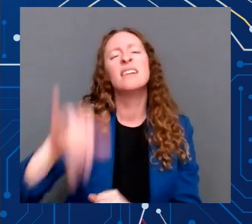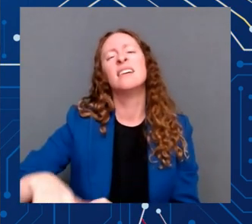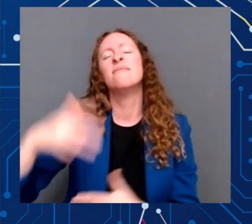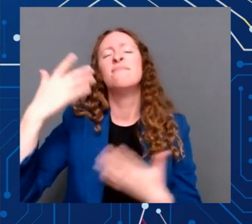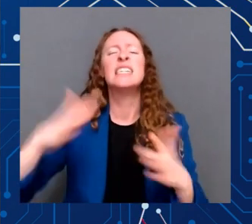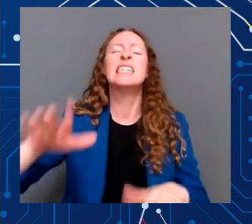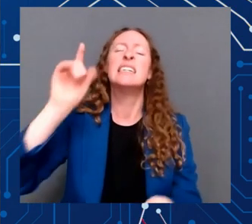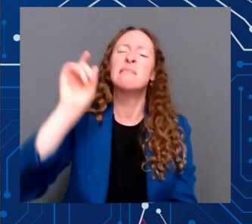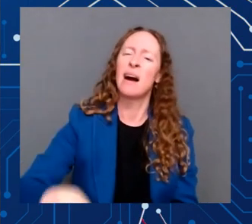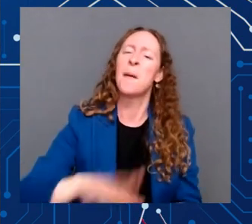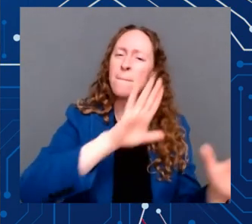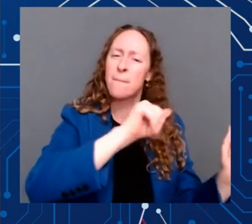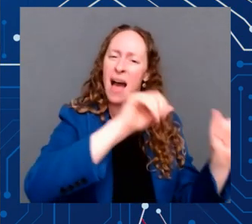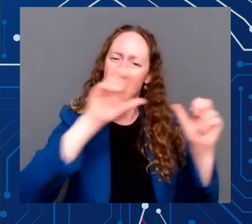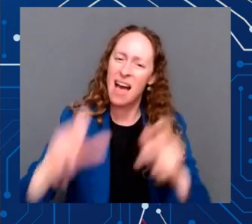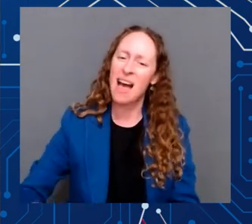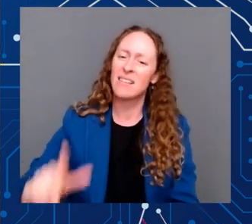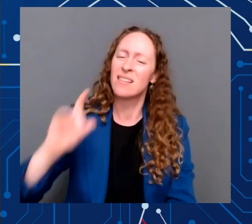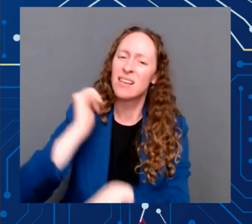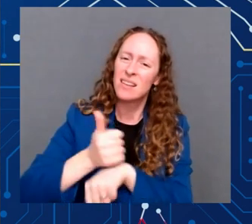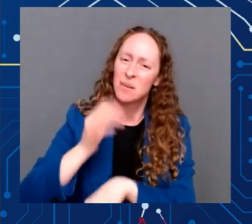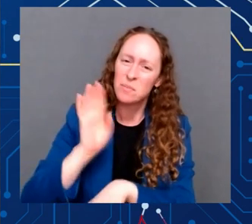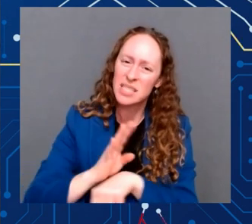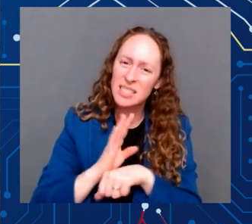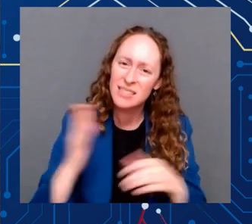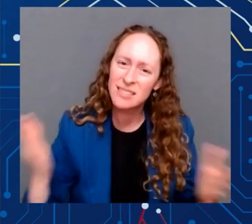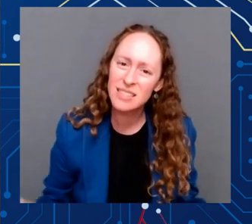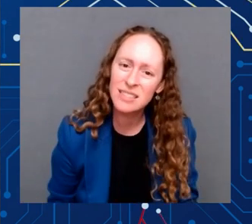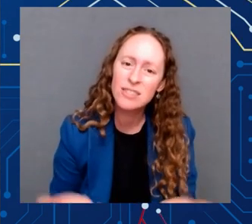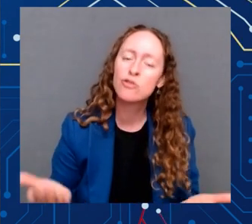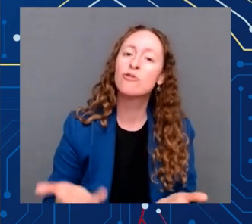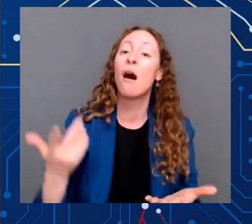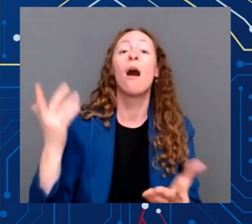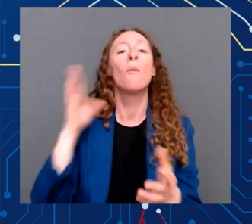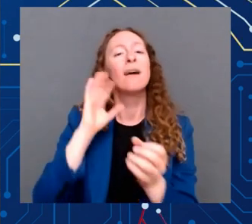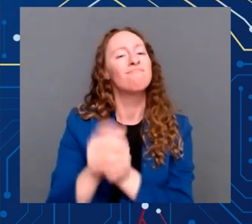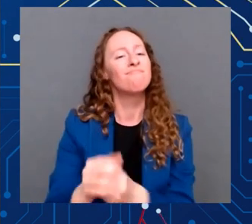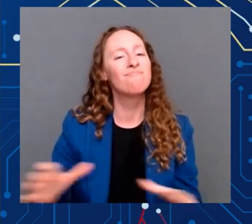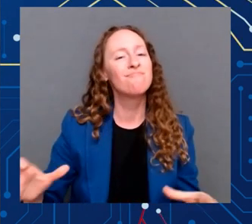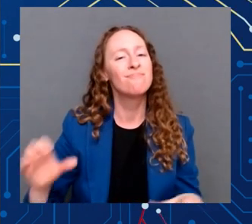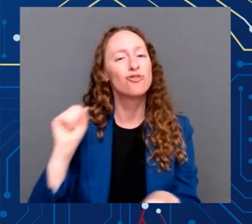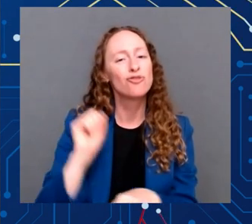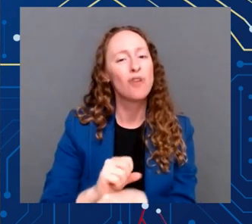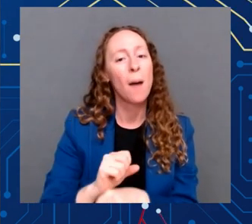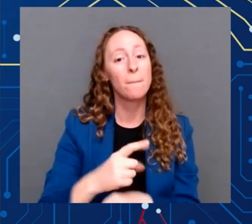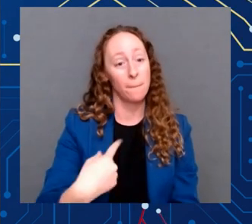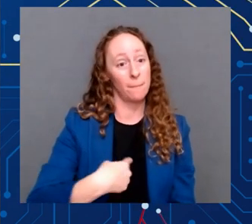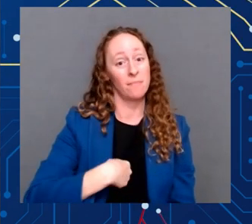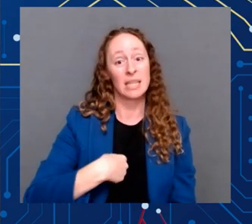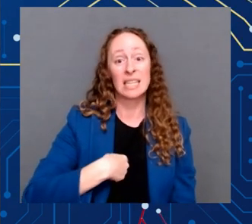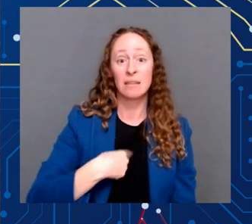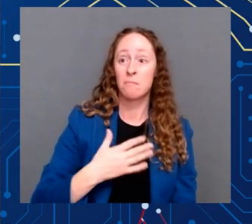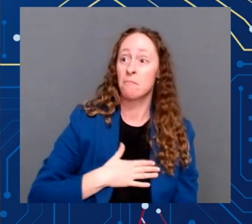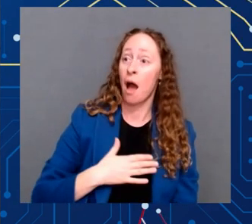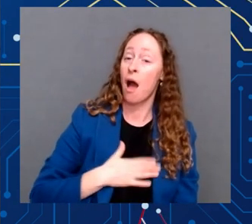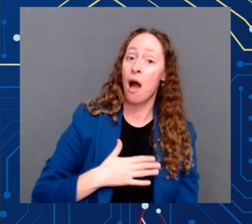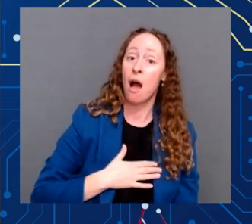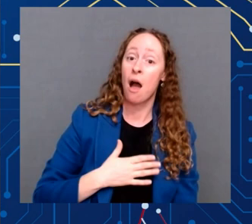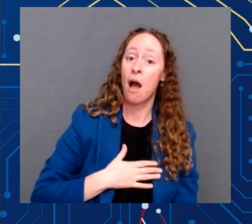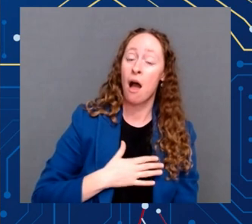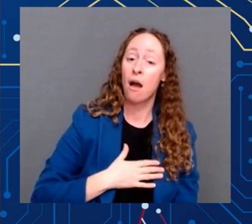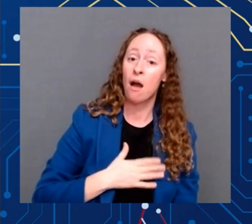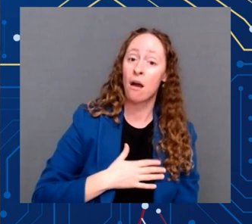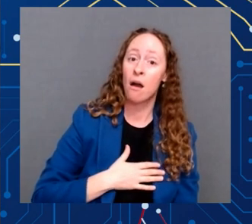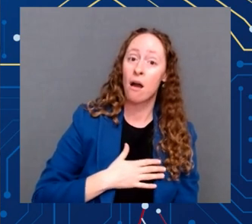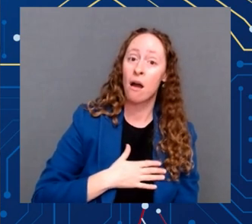it. Listen to some of the business leaders here today and across the country. They're making decisions right now about where to invest and ramp up production for